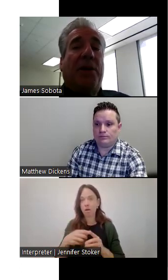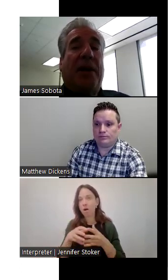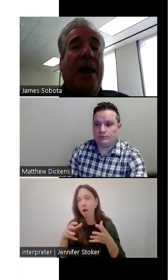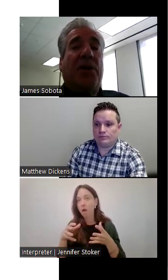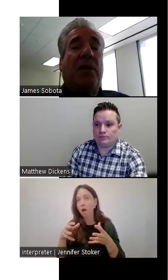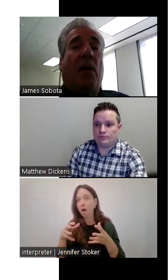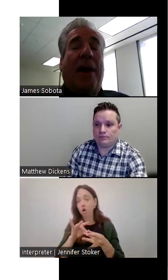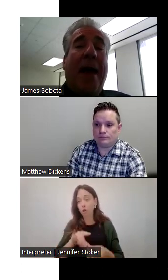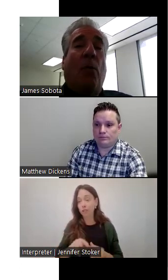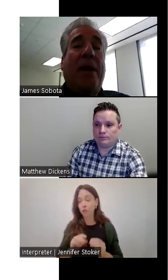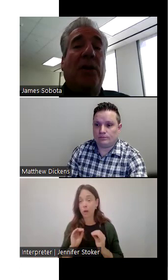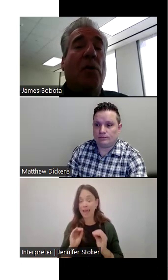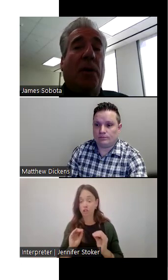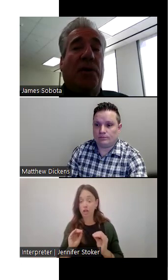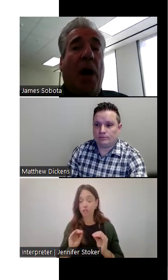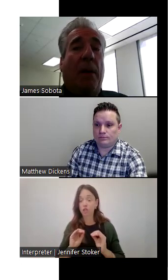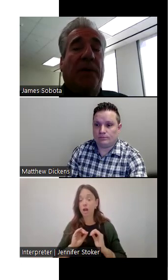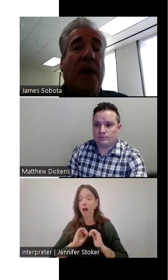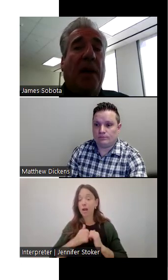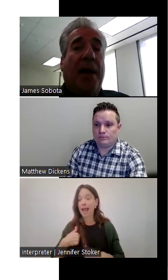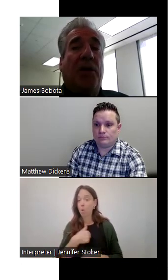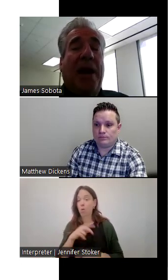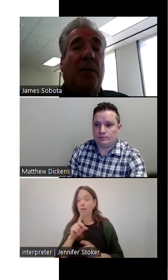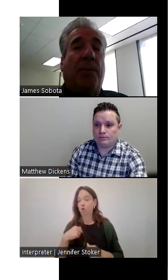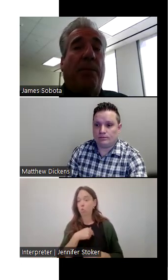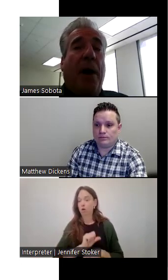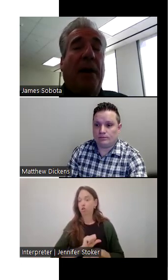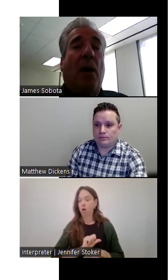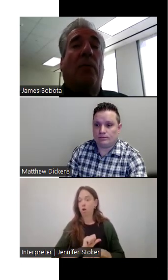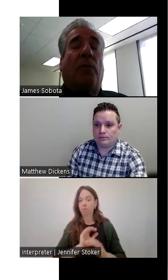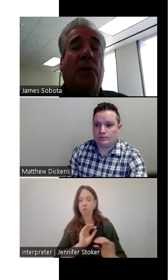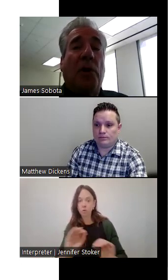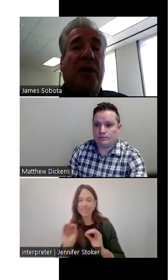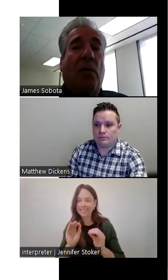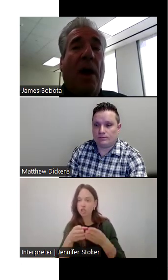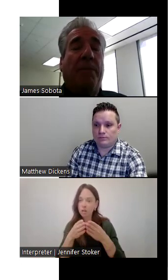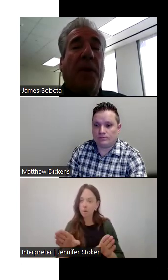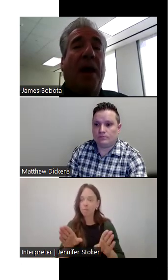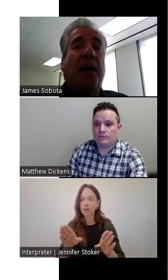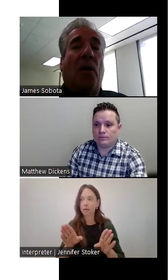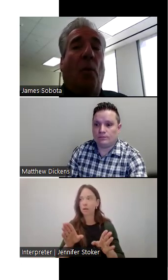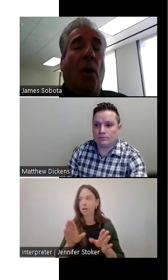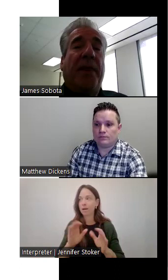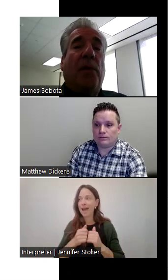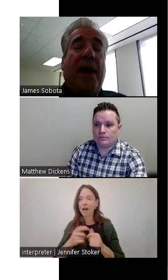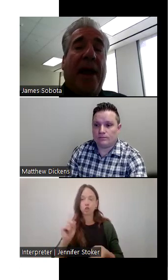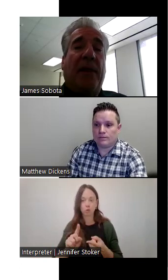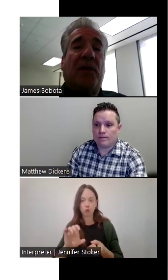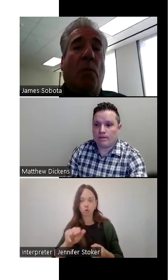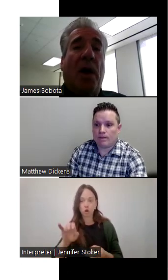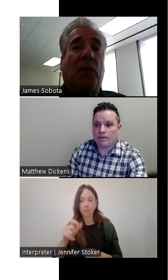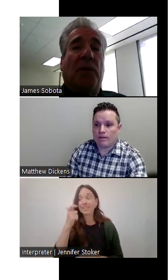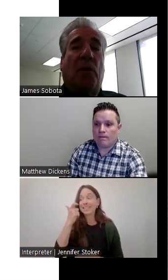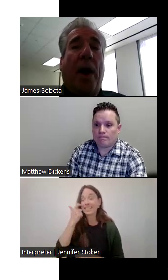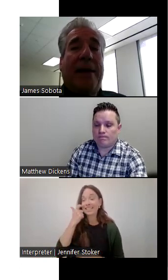with education on how we do our jobs to educate the public on reducing crime. Now, the one that we had